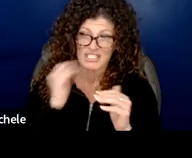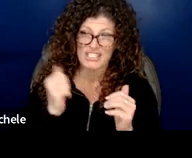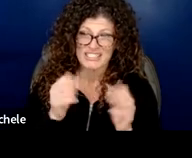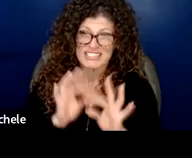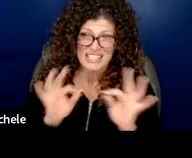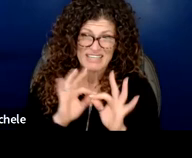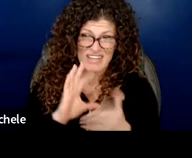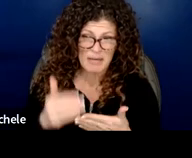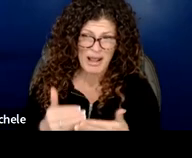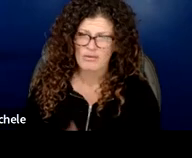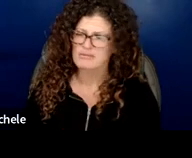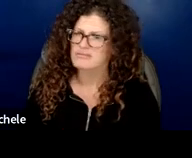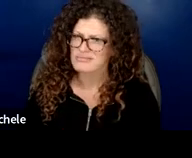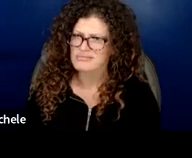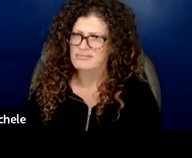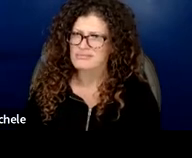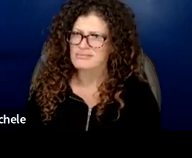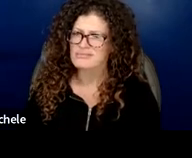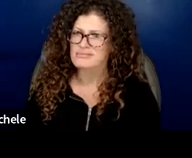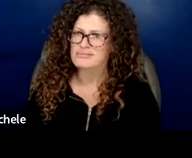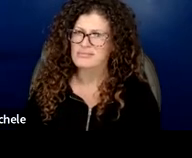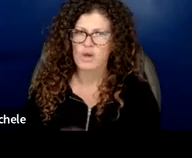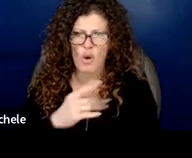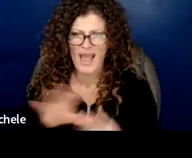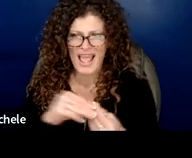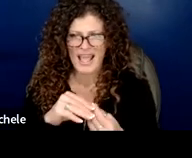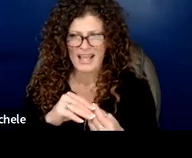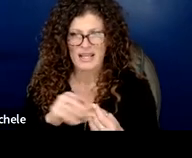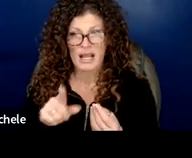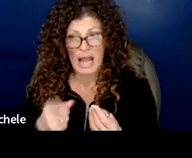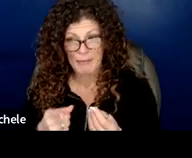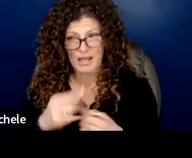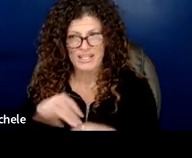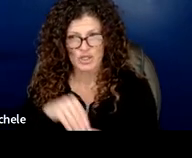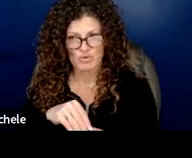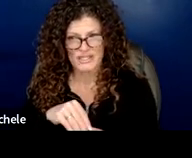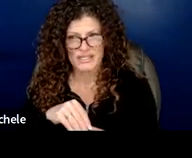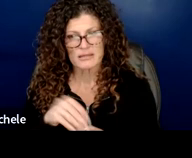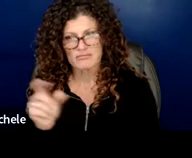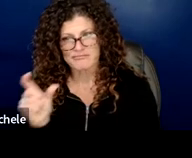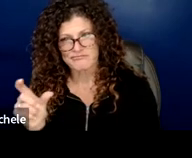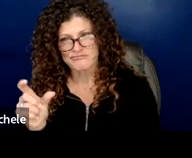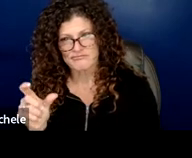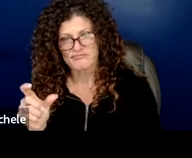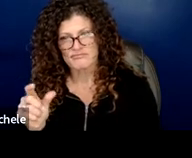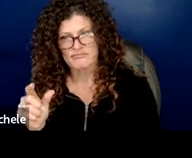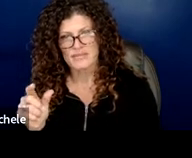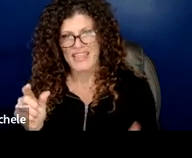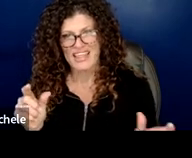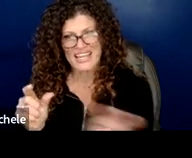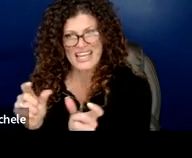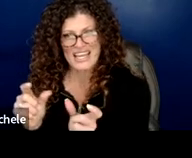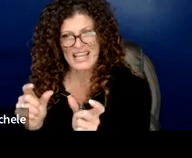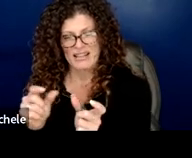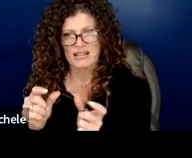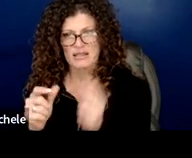like that or or you you add you add the word comma including colon and then indent the next three bullets